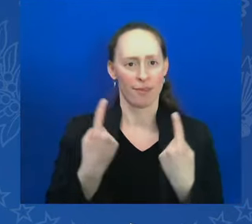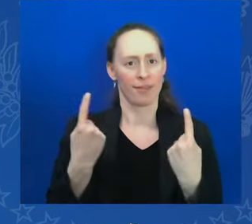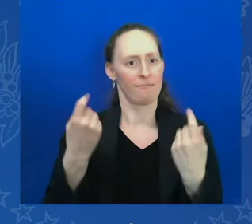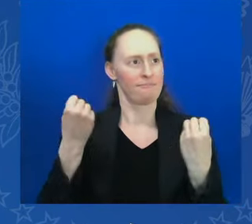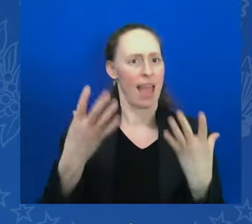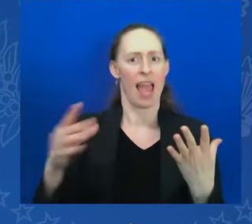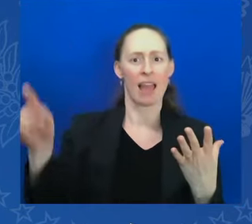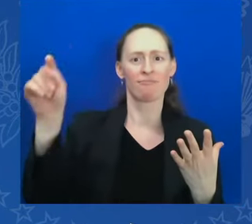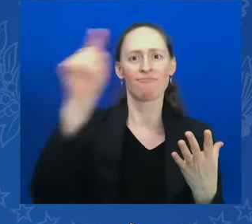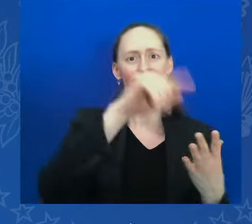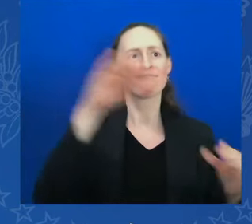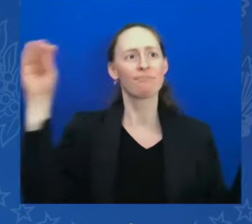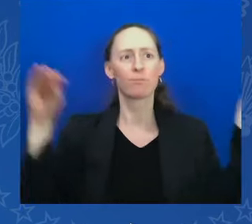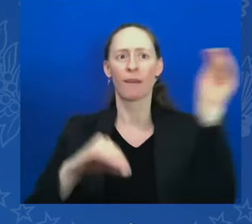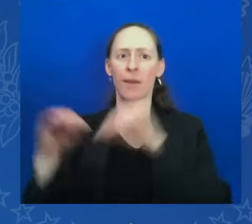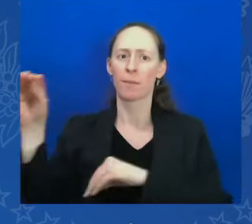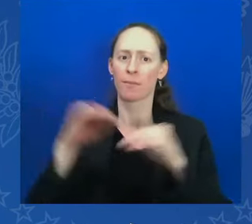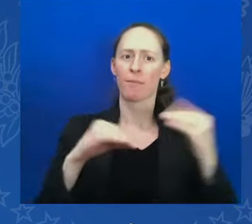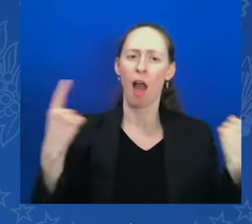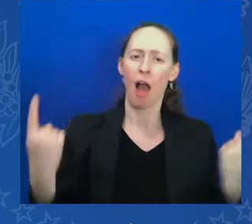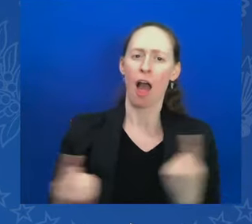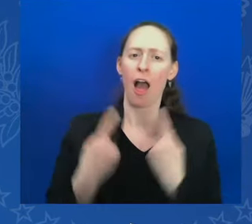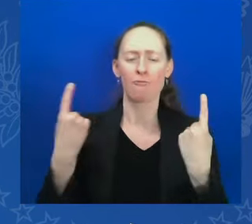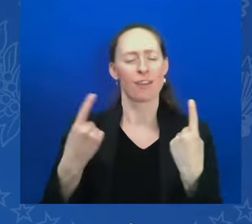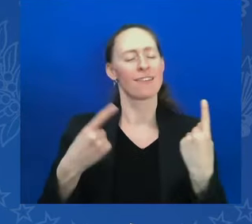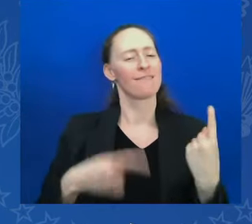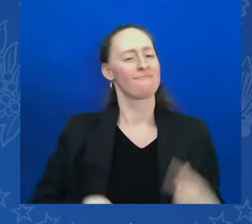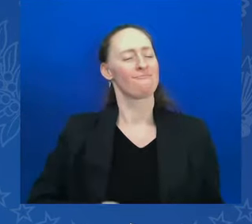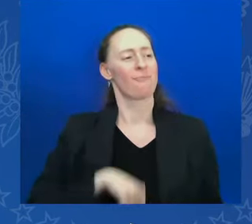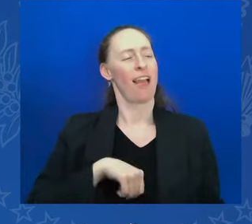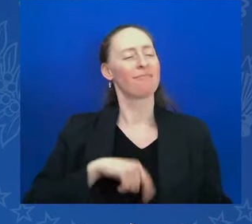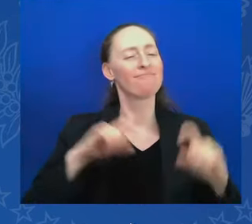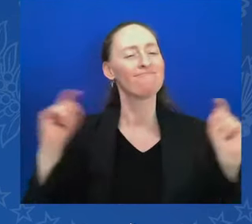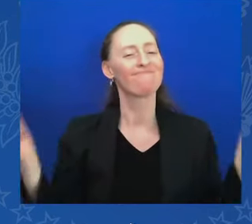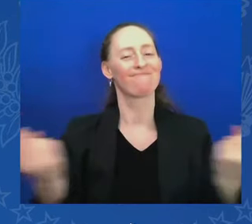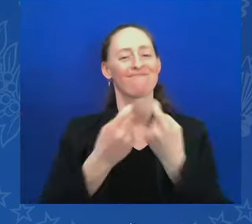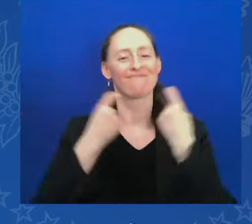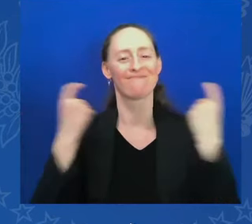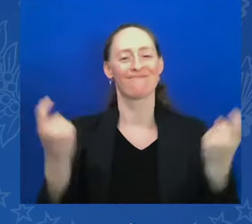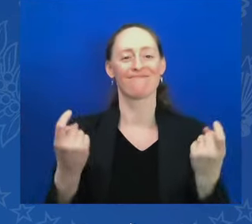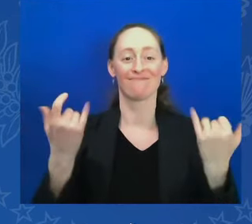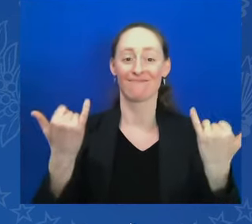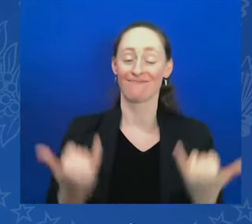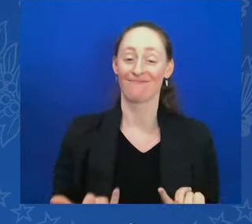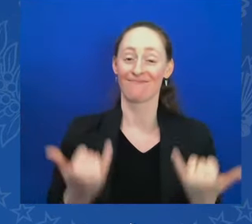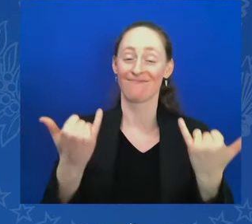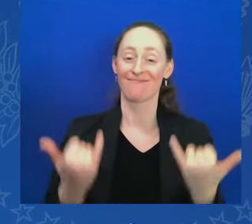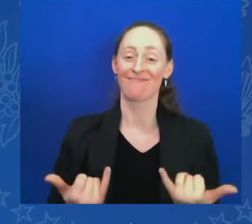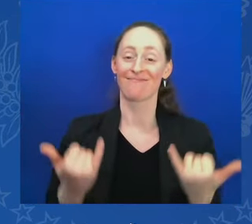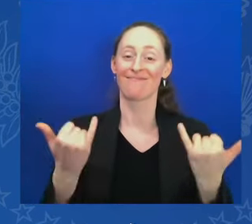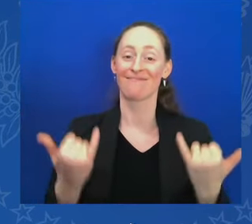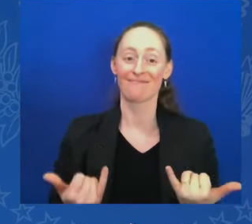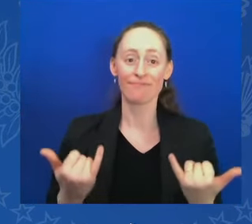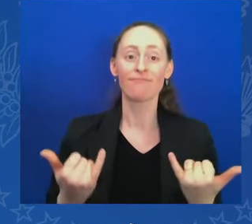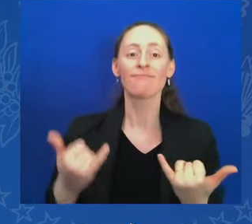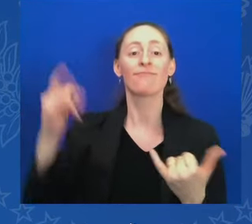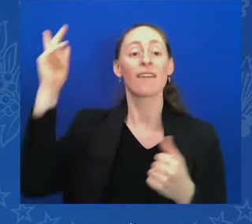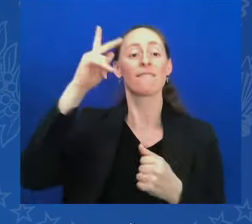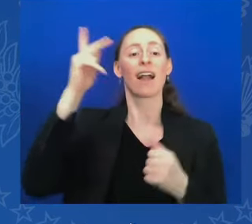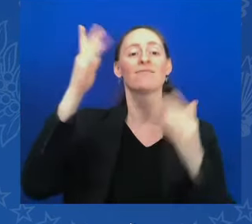Today is about friendship. Aristotle said, a friend is a single soul